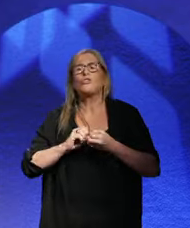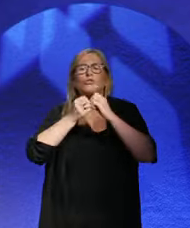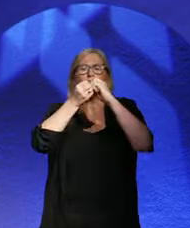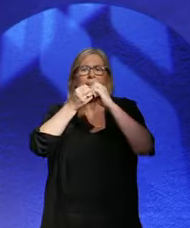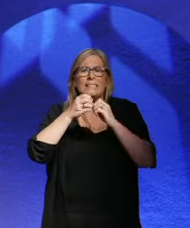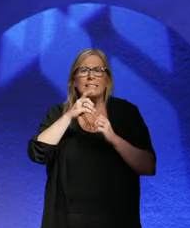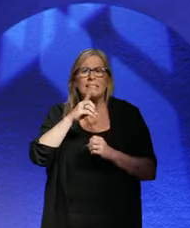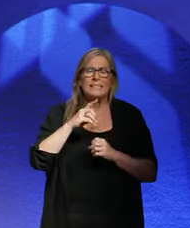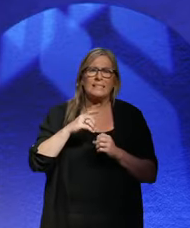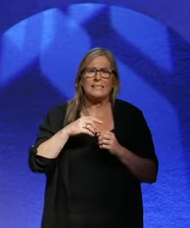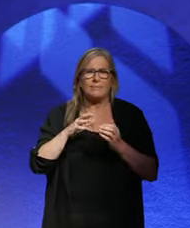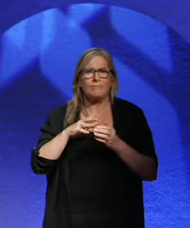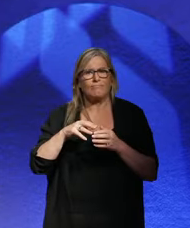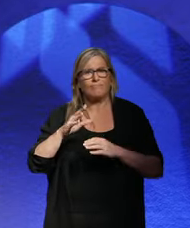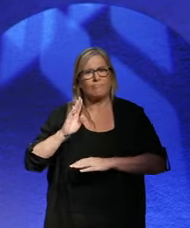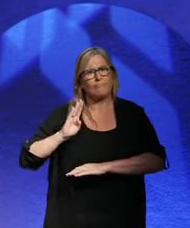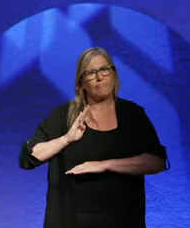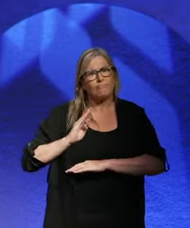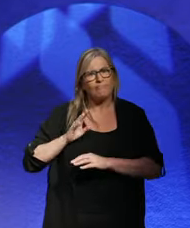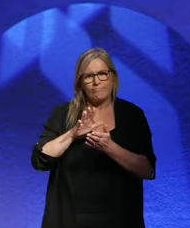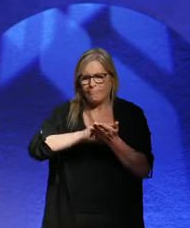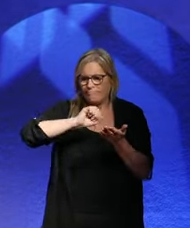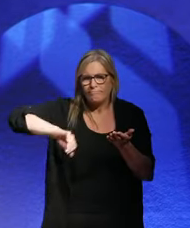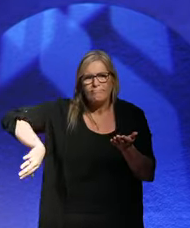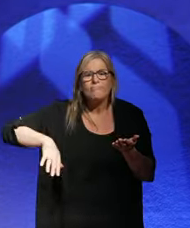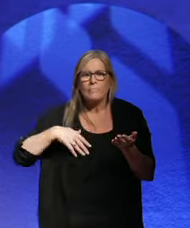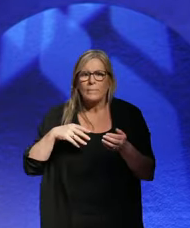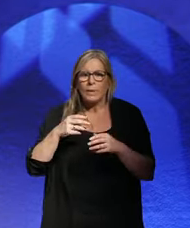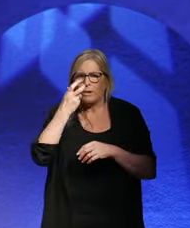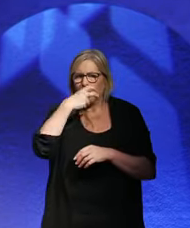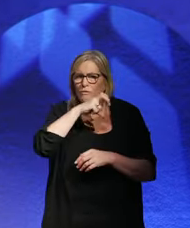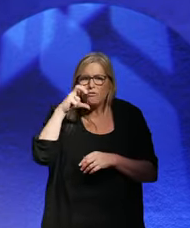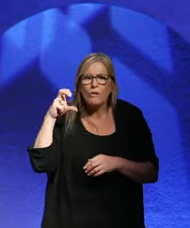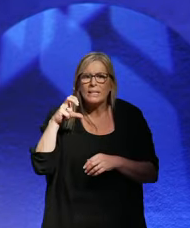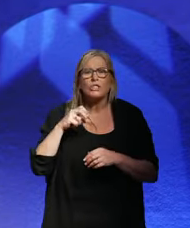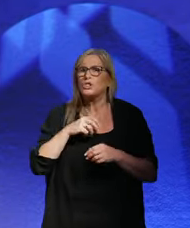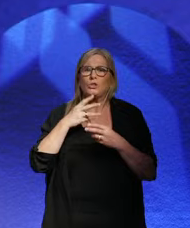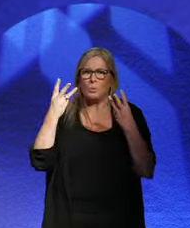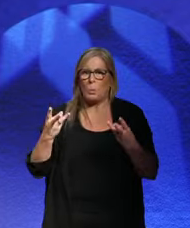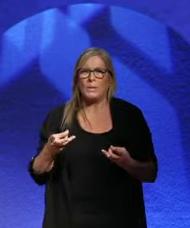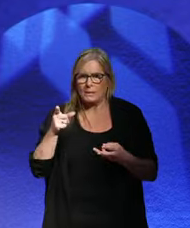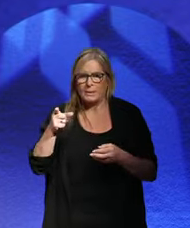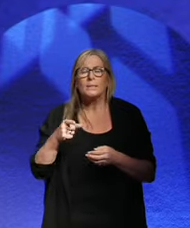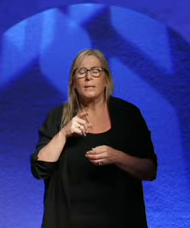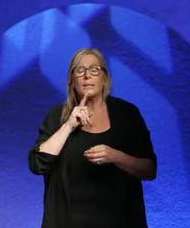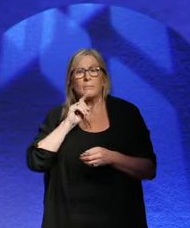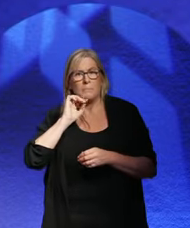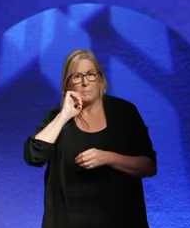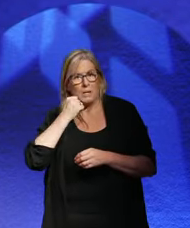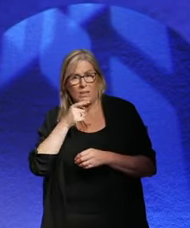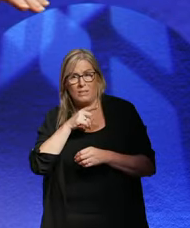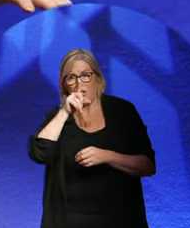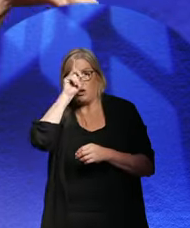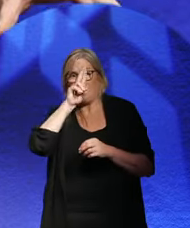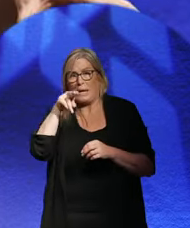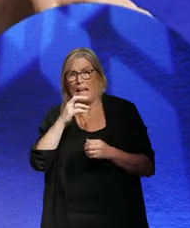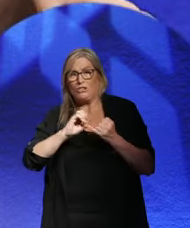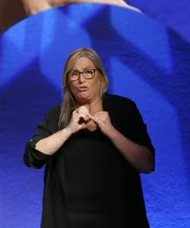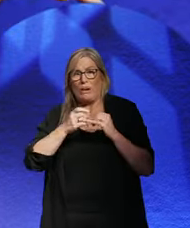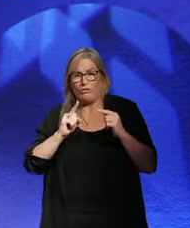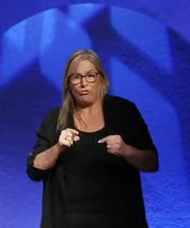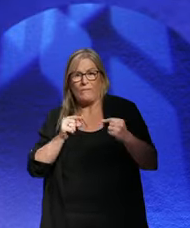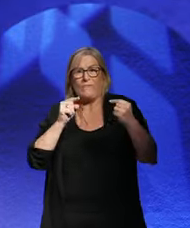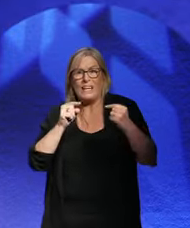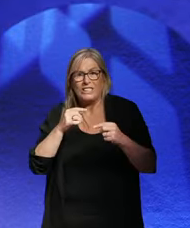zone. This was something the French wanted, so the Germans, you know, couldn't try for revenge straight away. This was in the